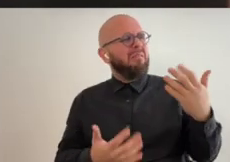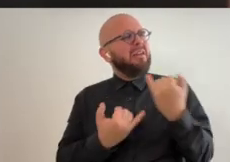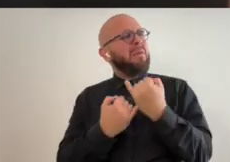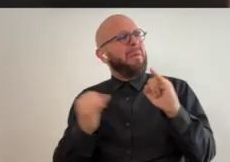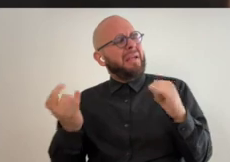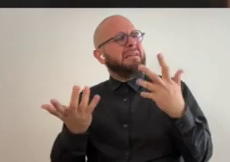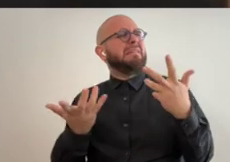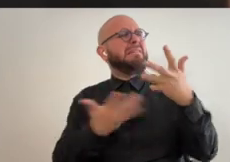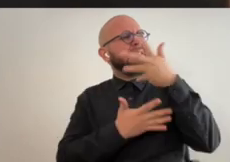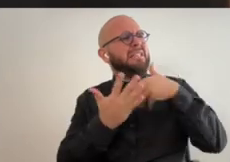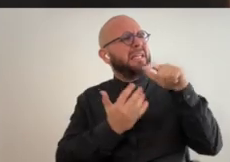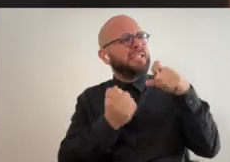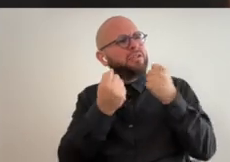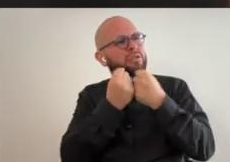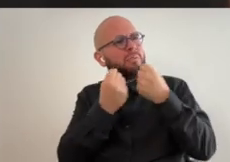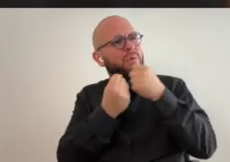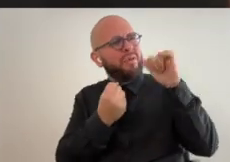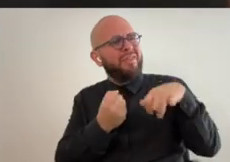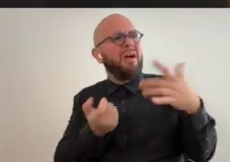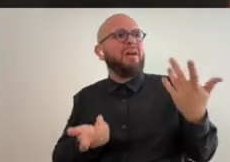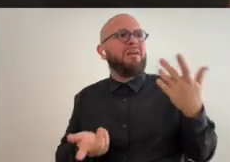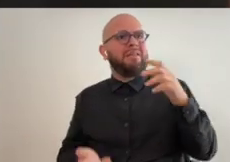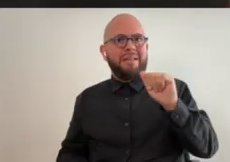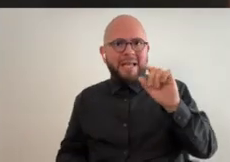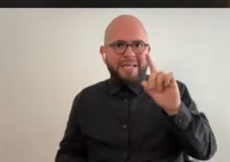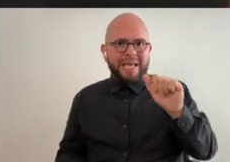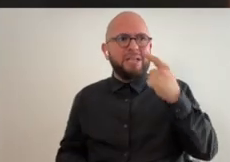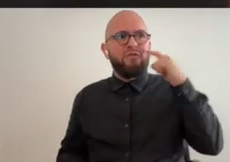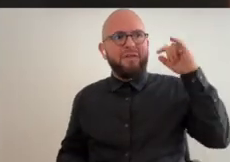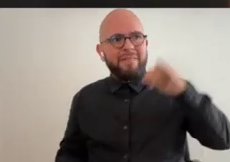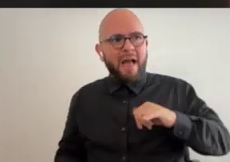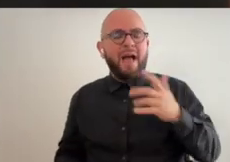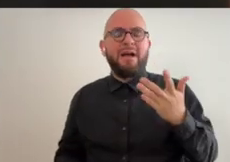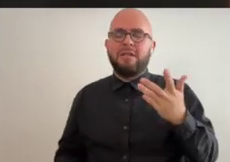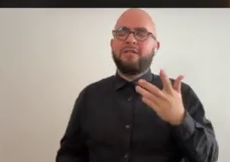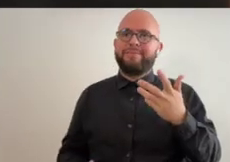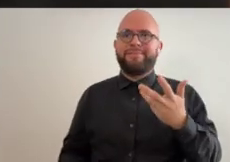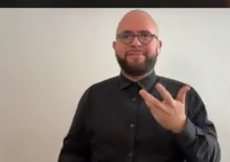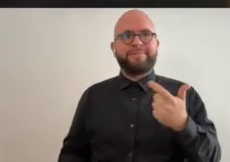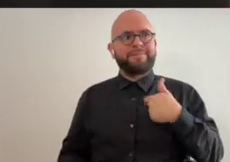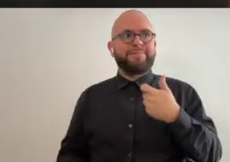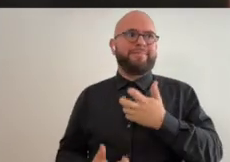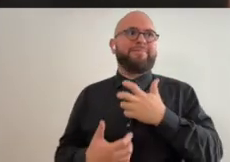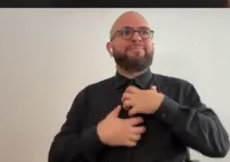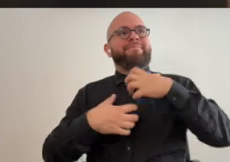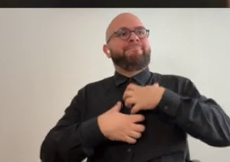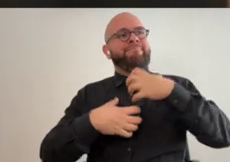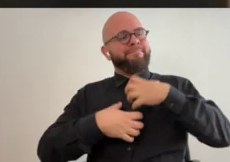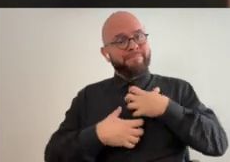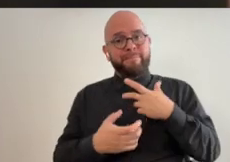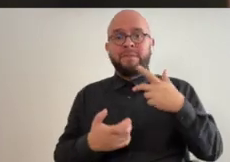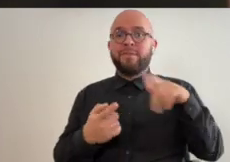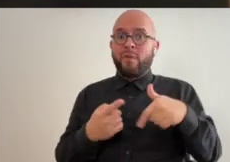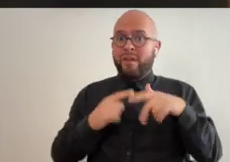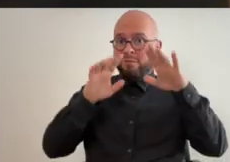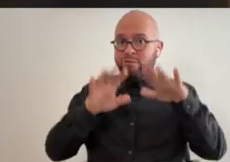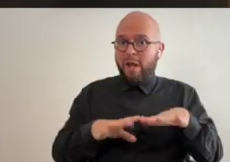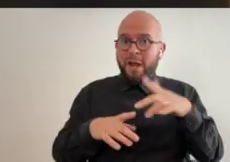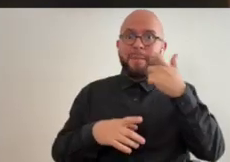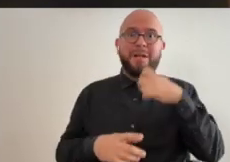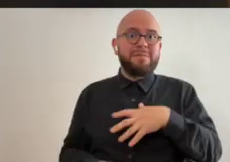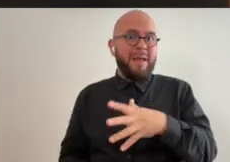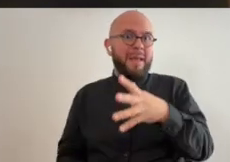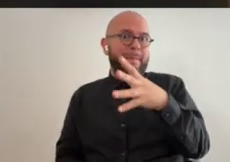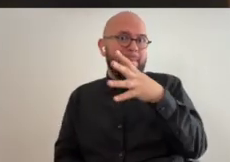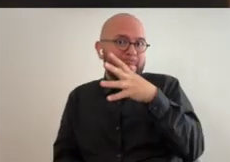out about independence and how society needs to support that and that's what the ada is for and so then it was